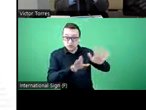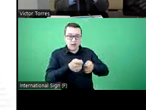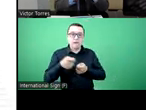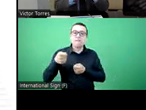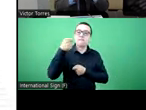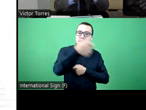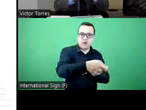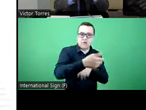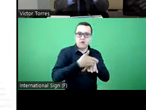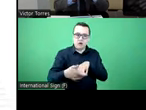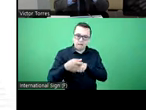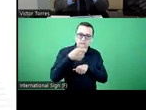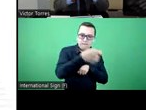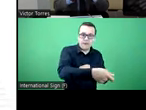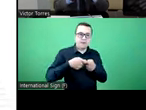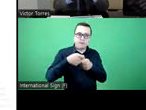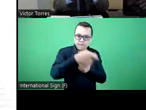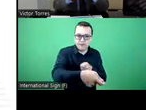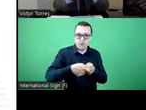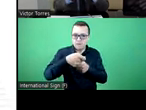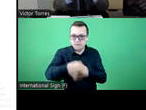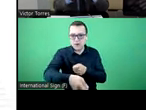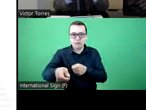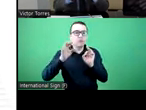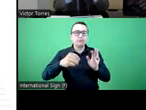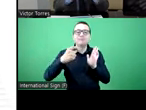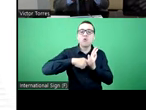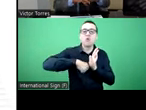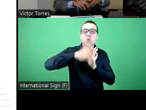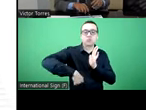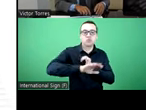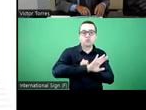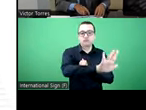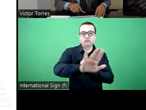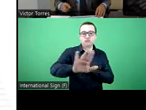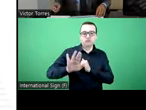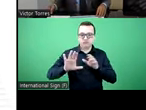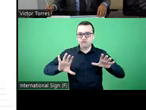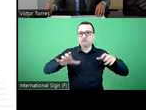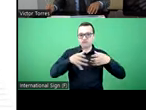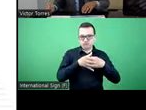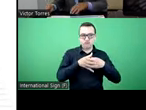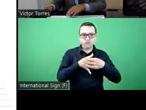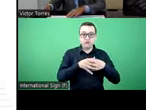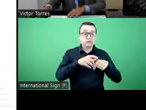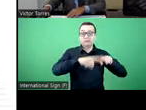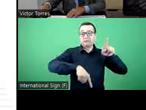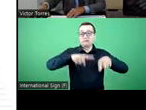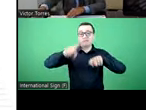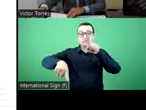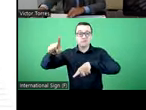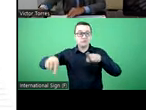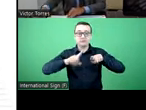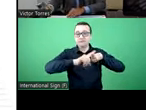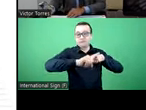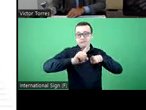is an entity that essentially transfers the resources to each one of